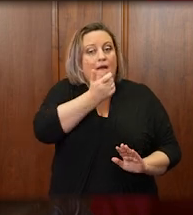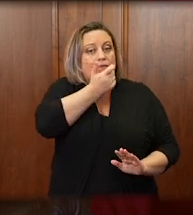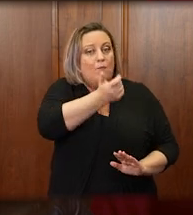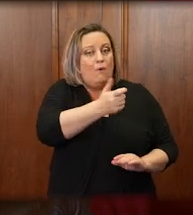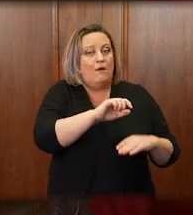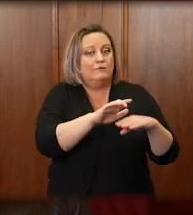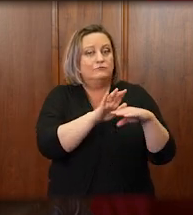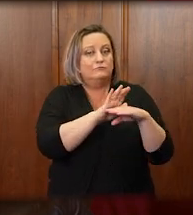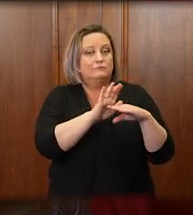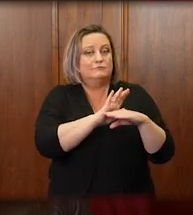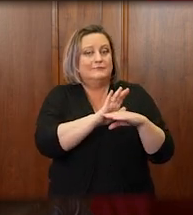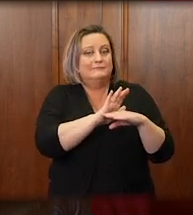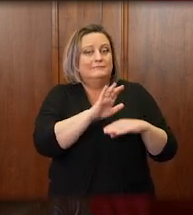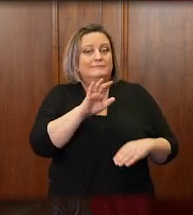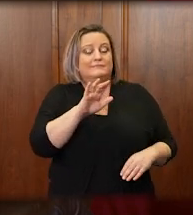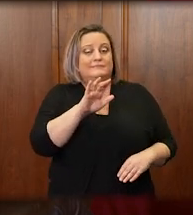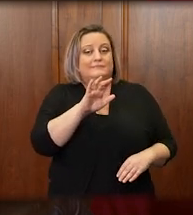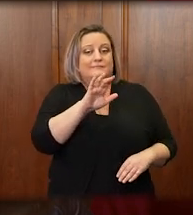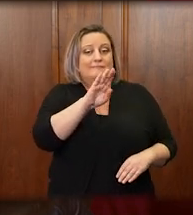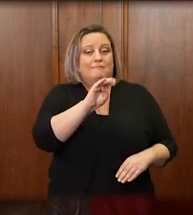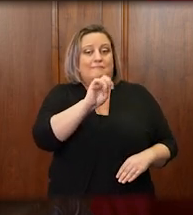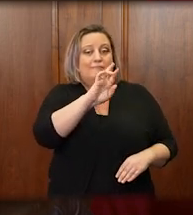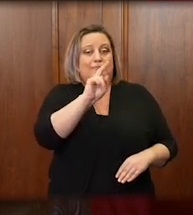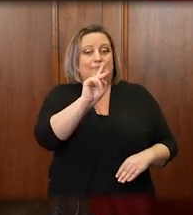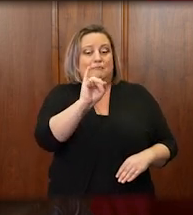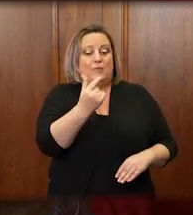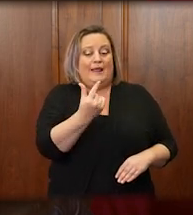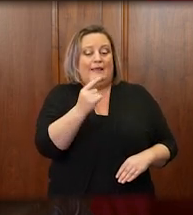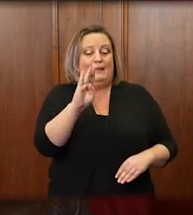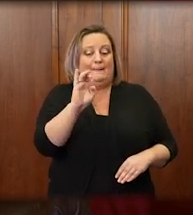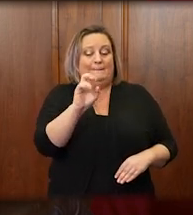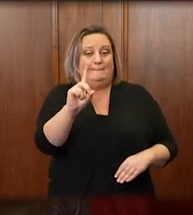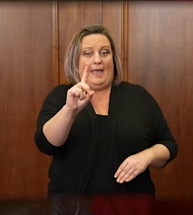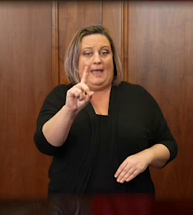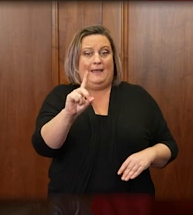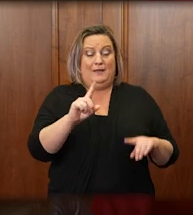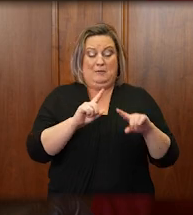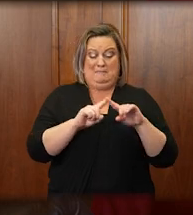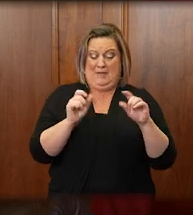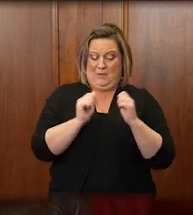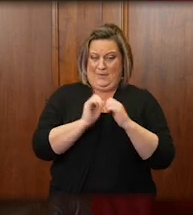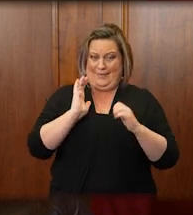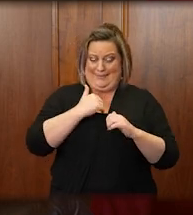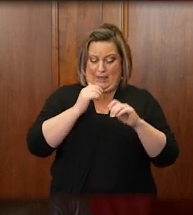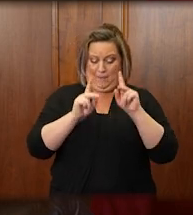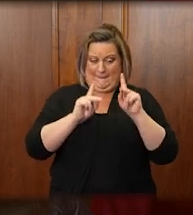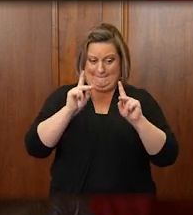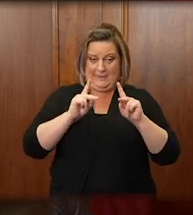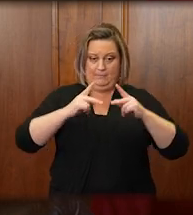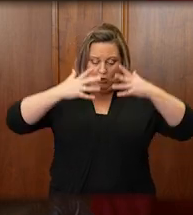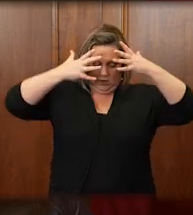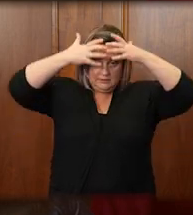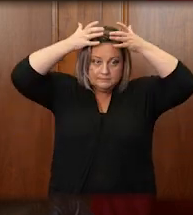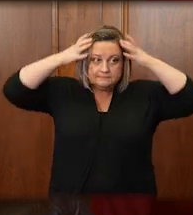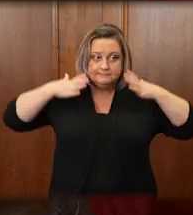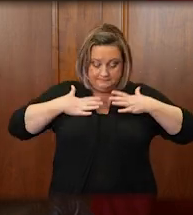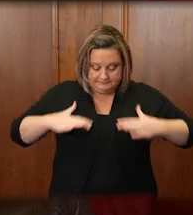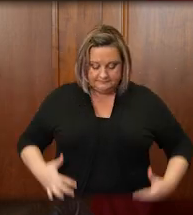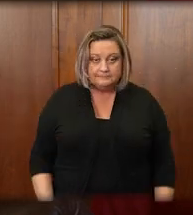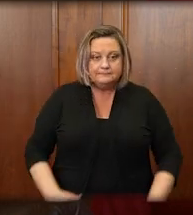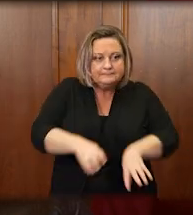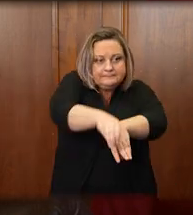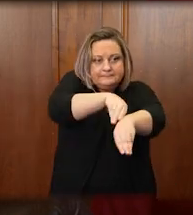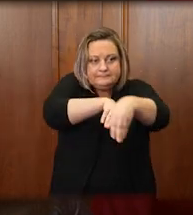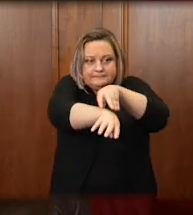television, but with our people masked and gowned up and filling bottles, I thought it all looked a bit like the